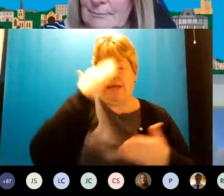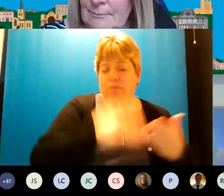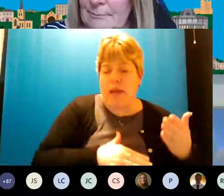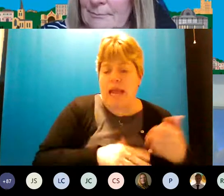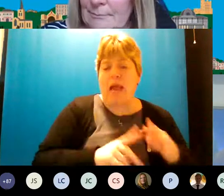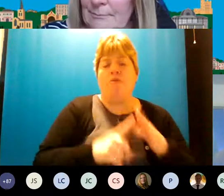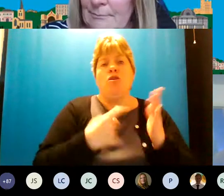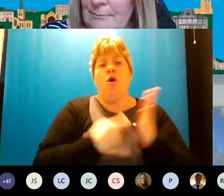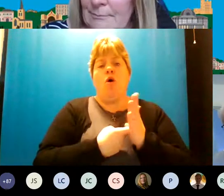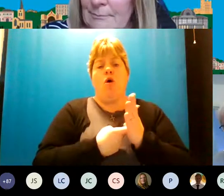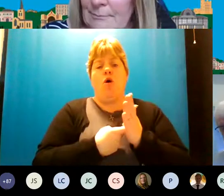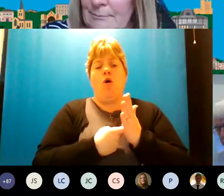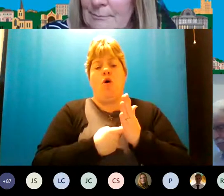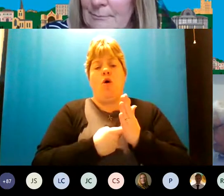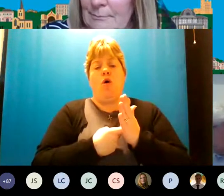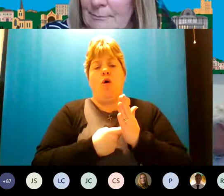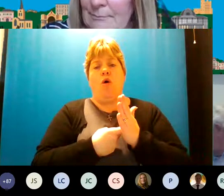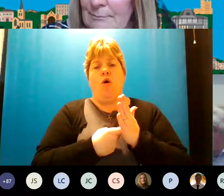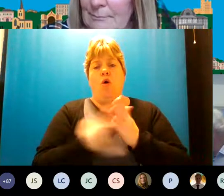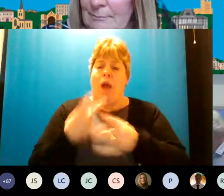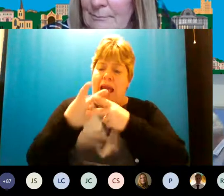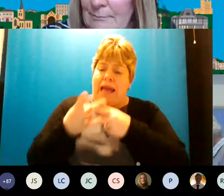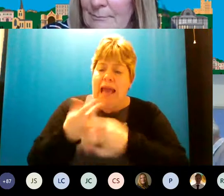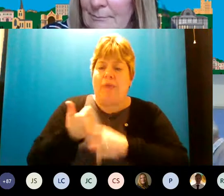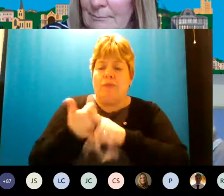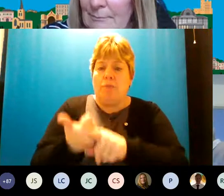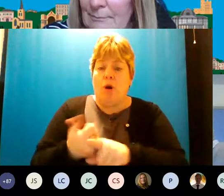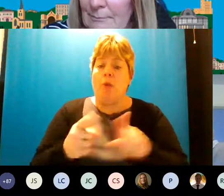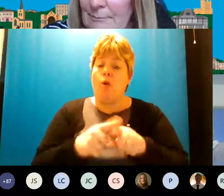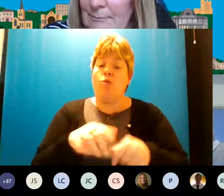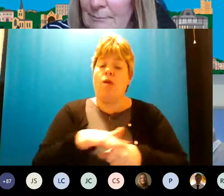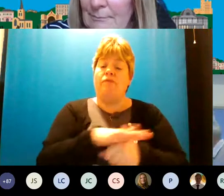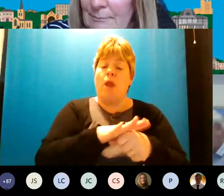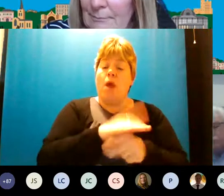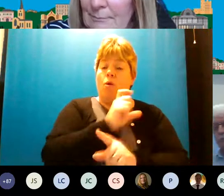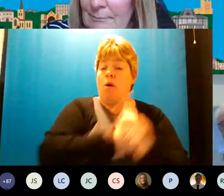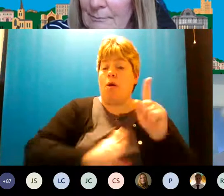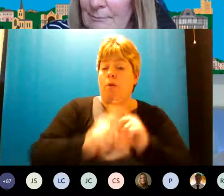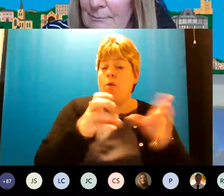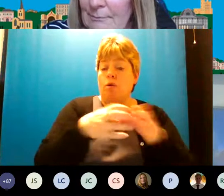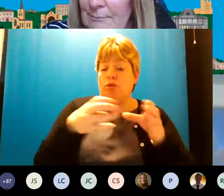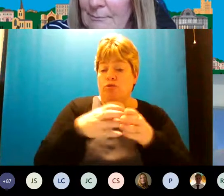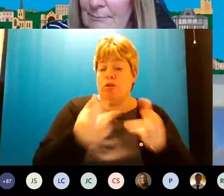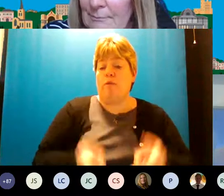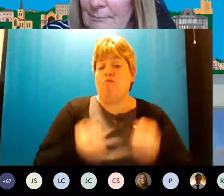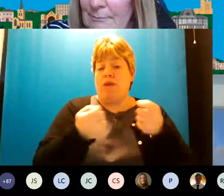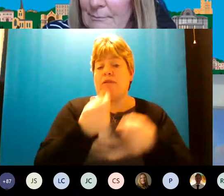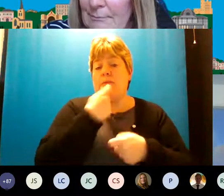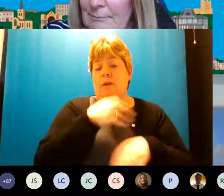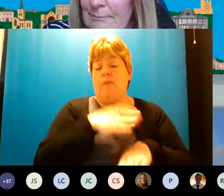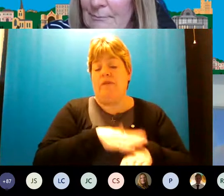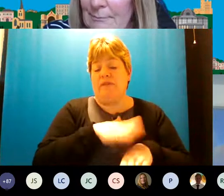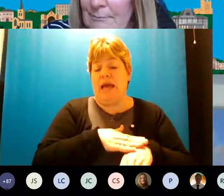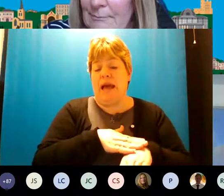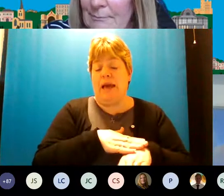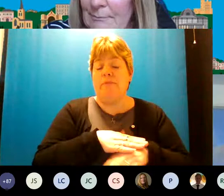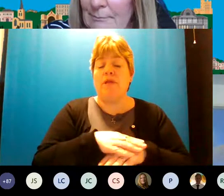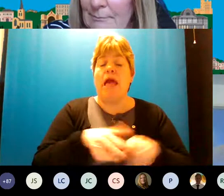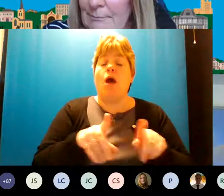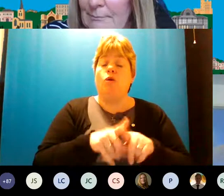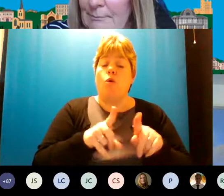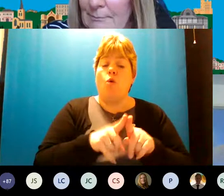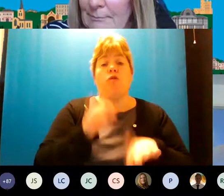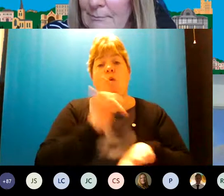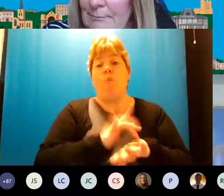for people who are caring or supporting but also for local community groups which i think have been flagged up a number of times in the chat and also